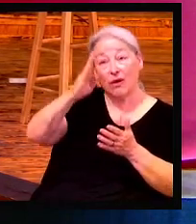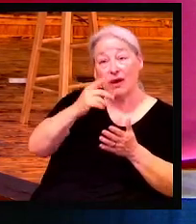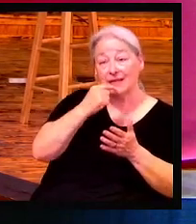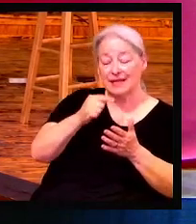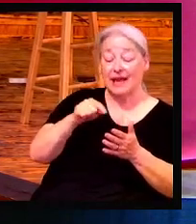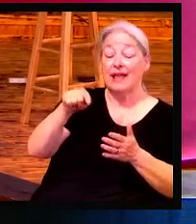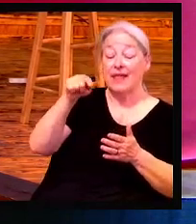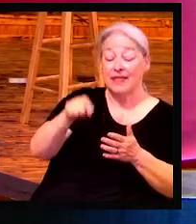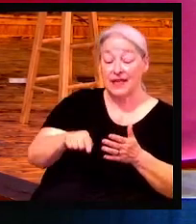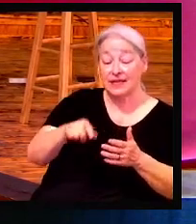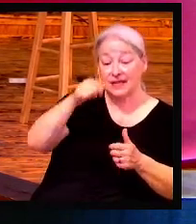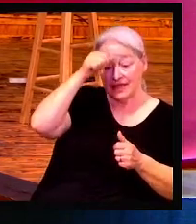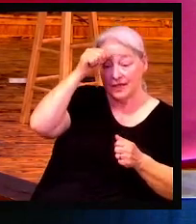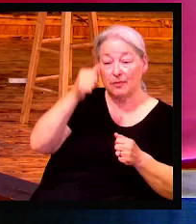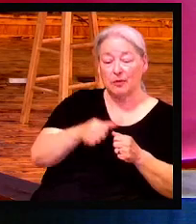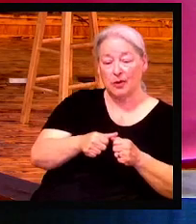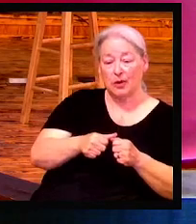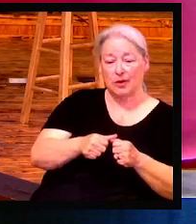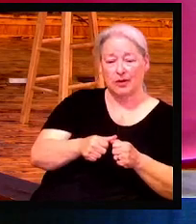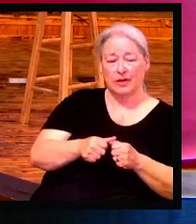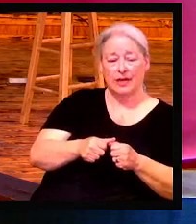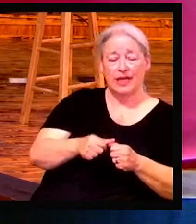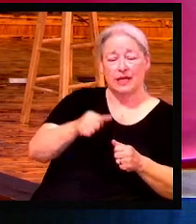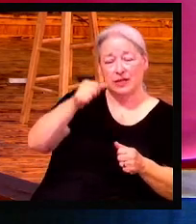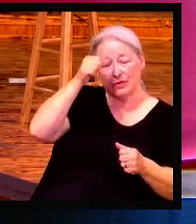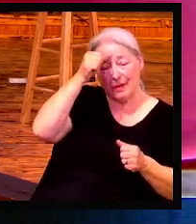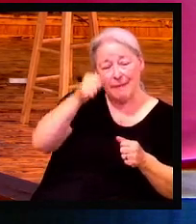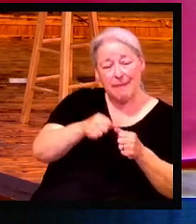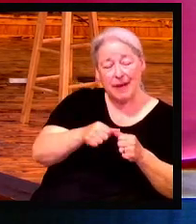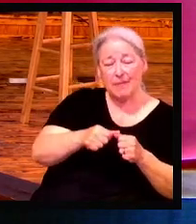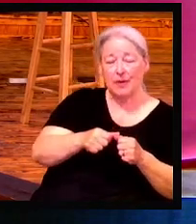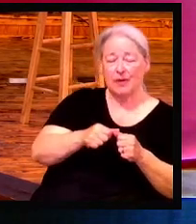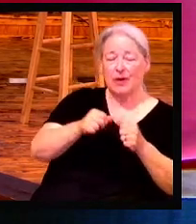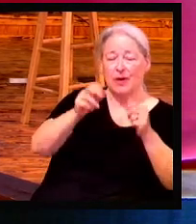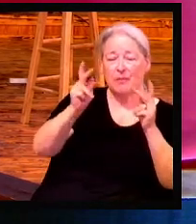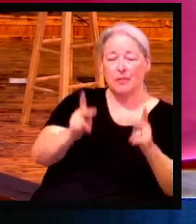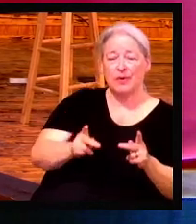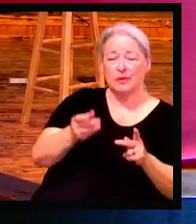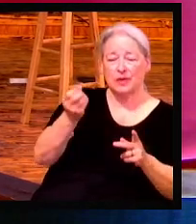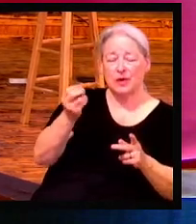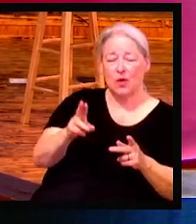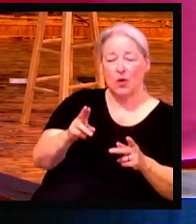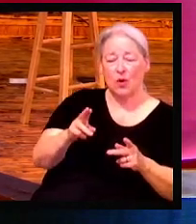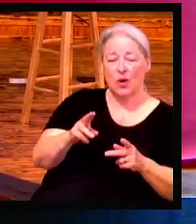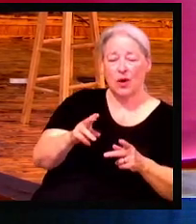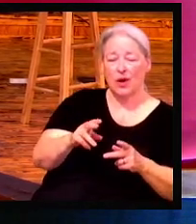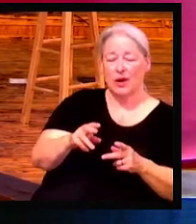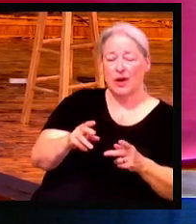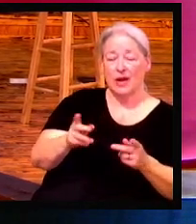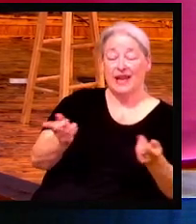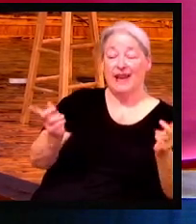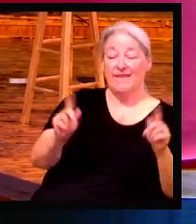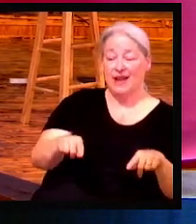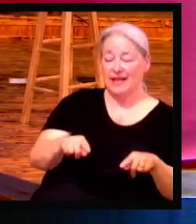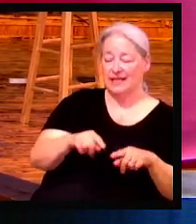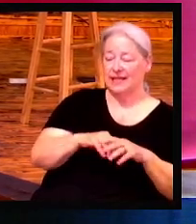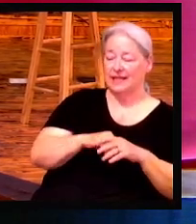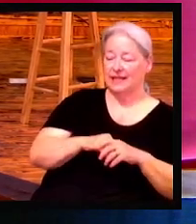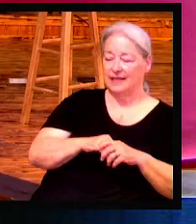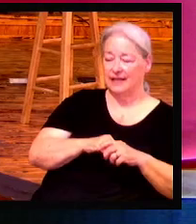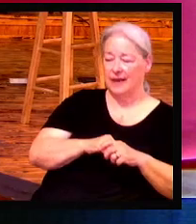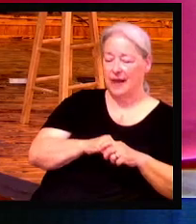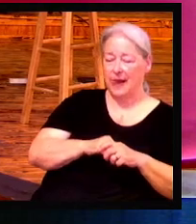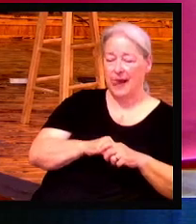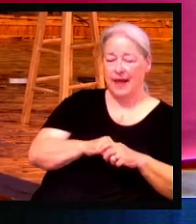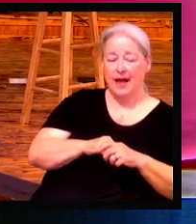a person or an event in life. And after I got to studying about Memorial throughout the Old and New Testament, because it's